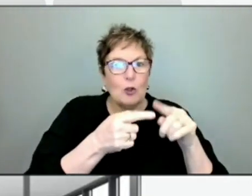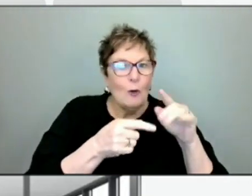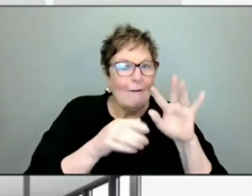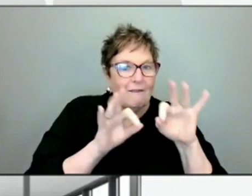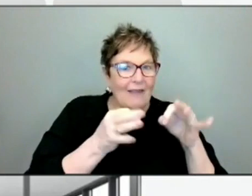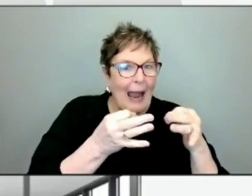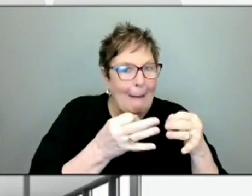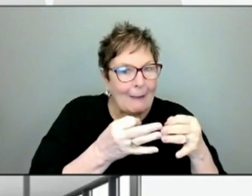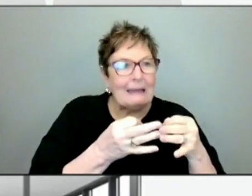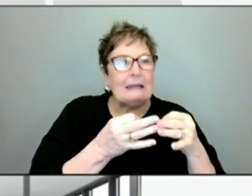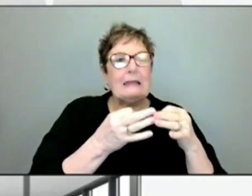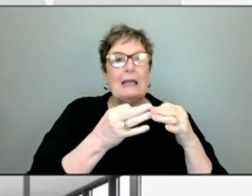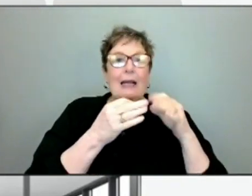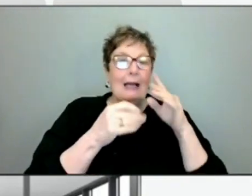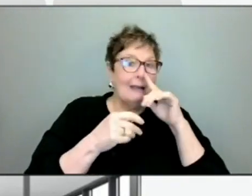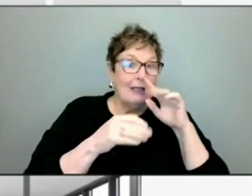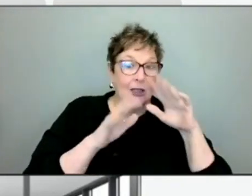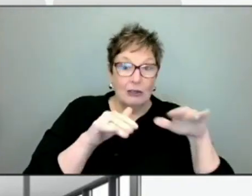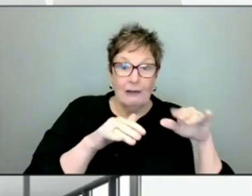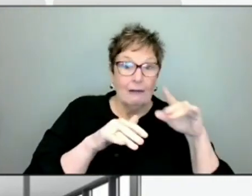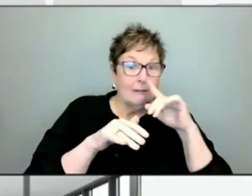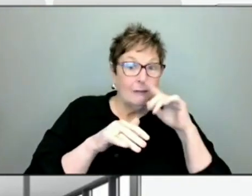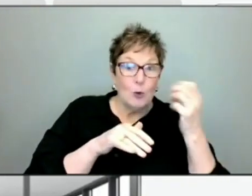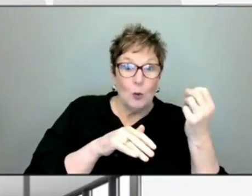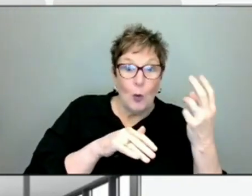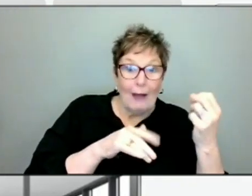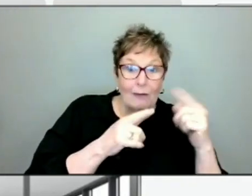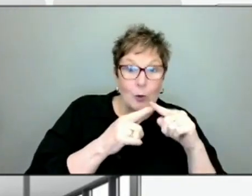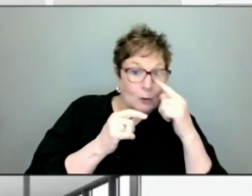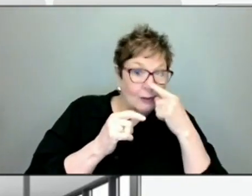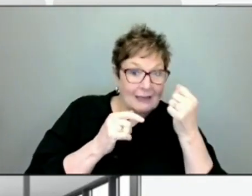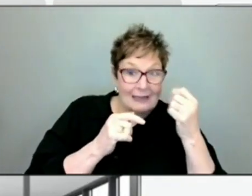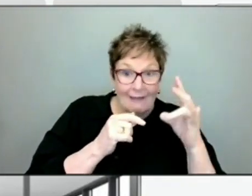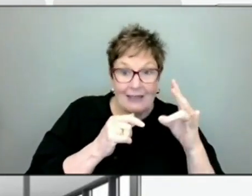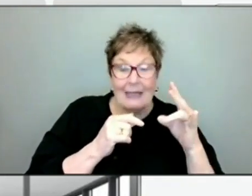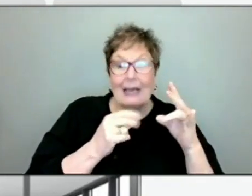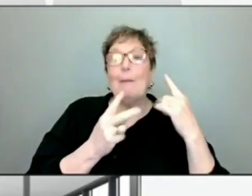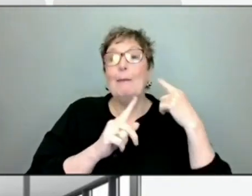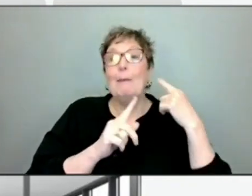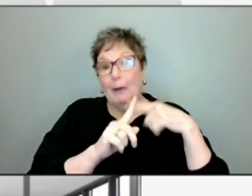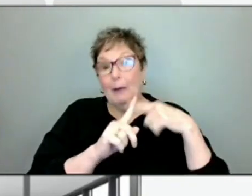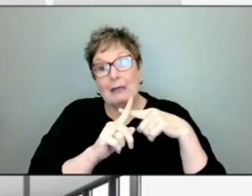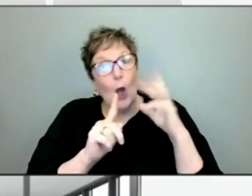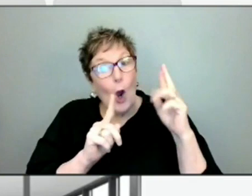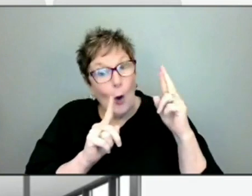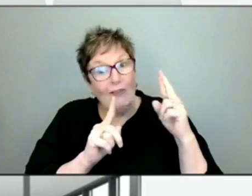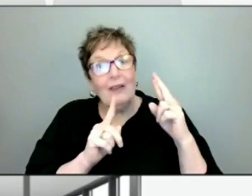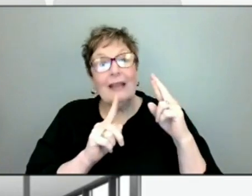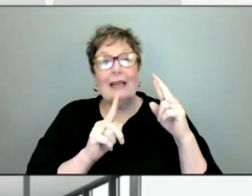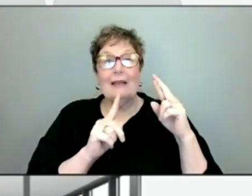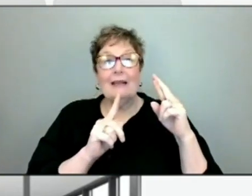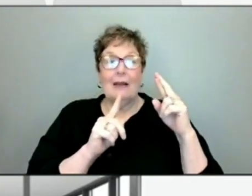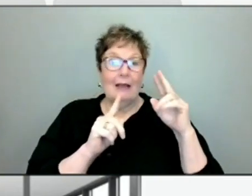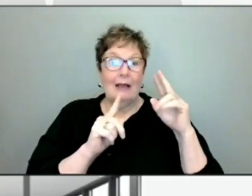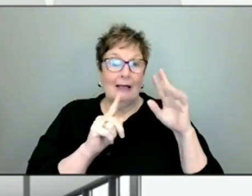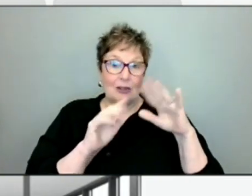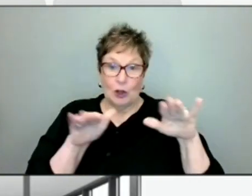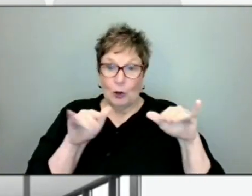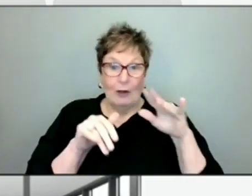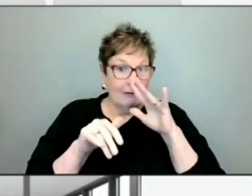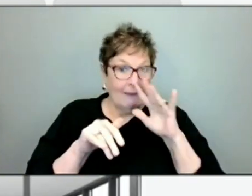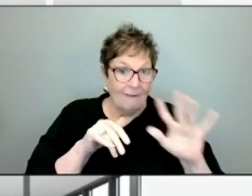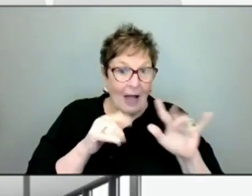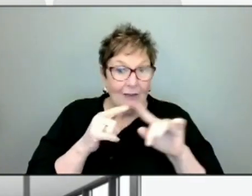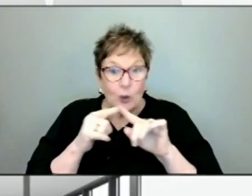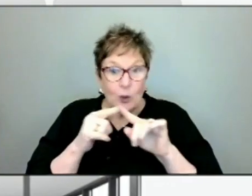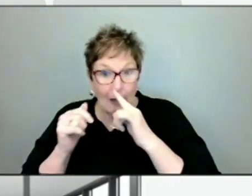to 17 year olds, hopefully, if approved, our five to 11 year olds